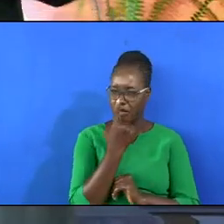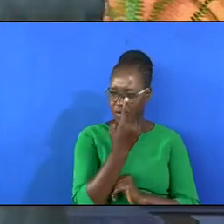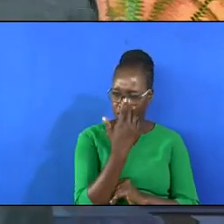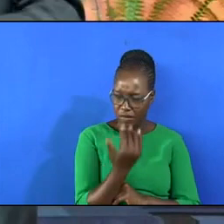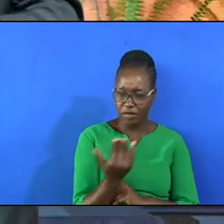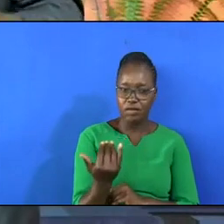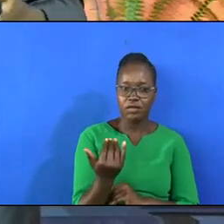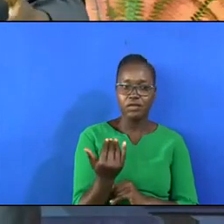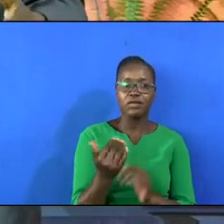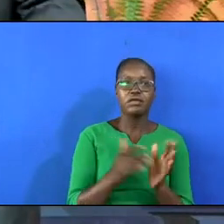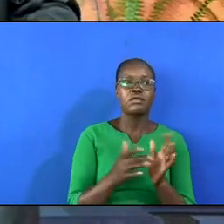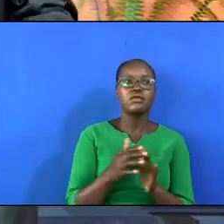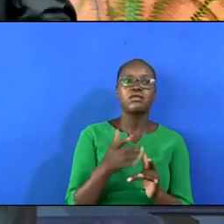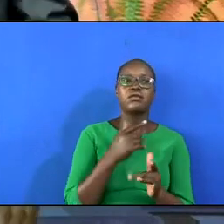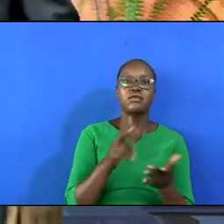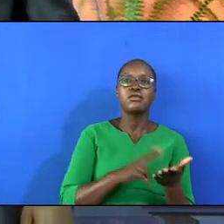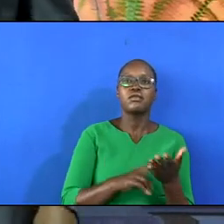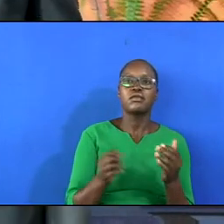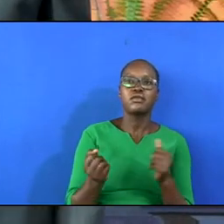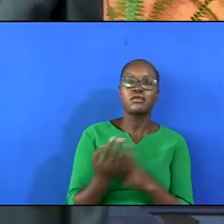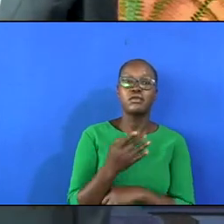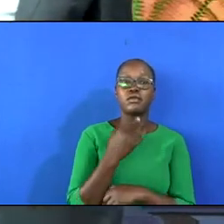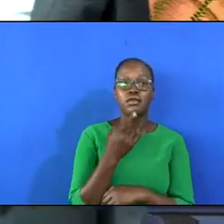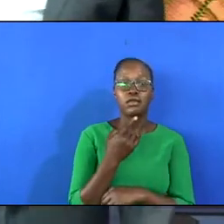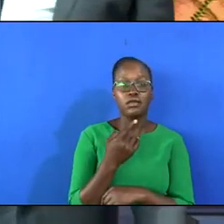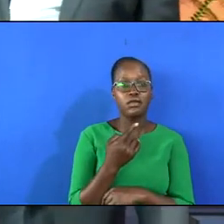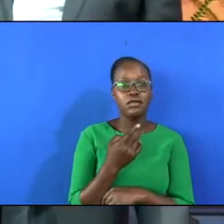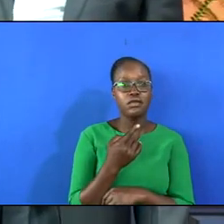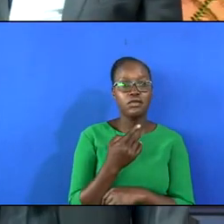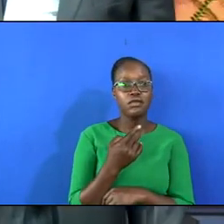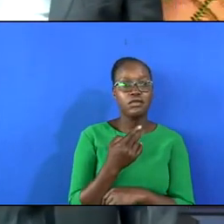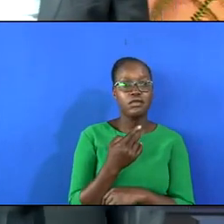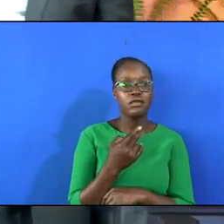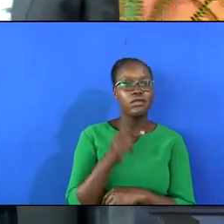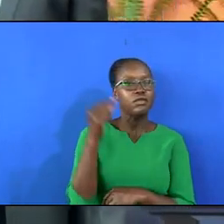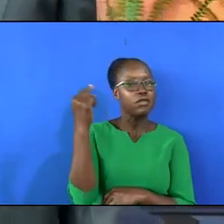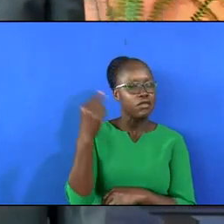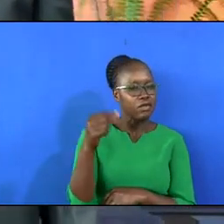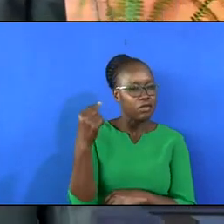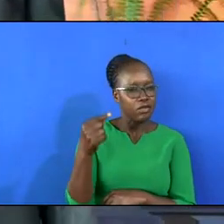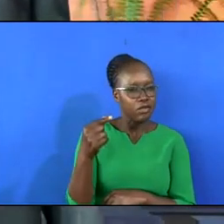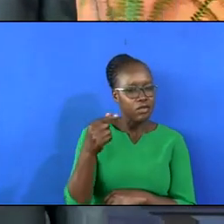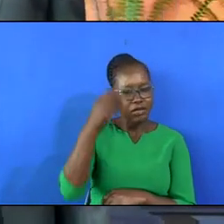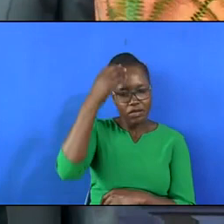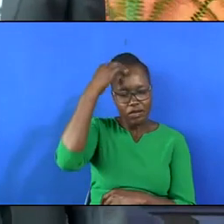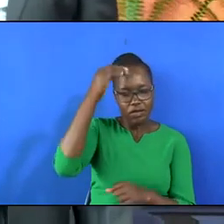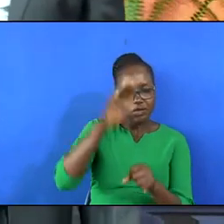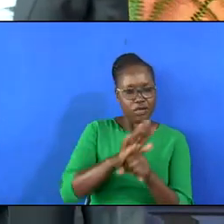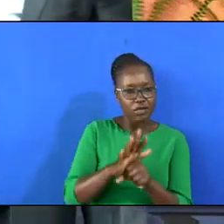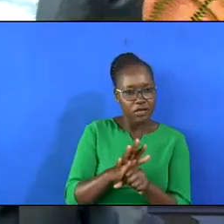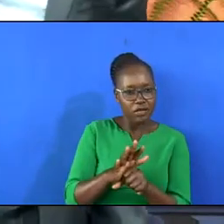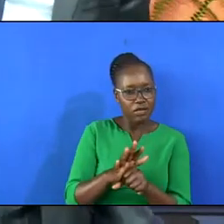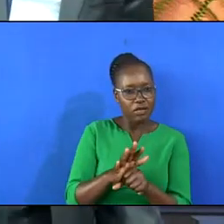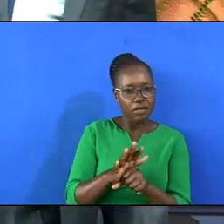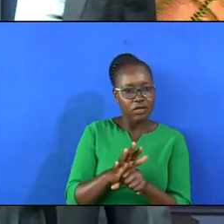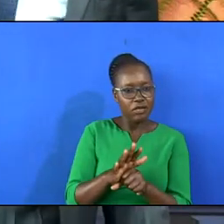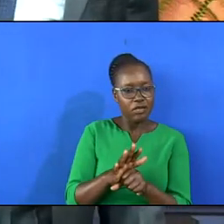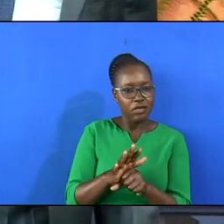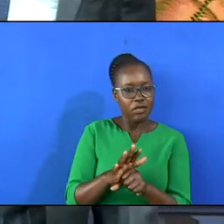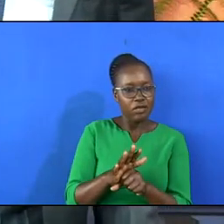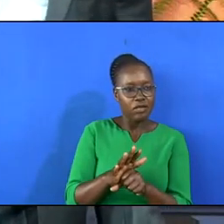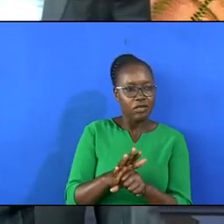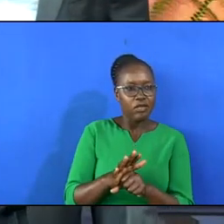thing that Christ gave in verse 14. He says, the gospel of this kingdom will